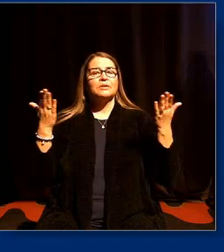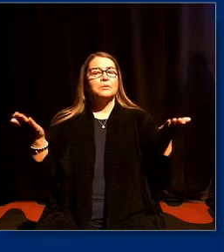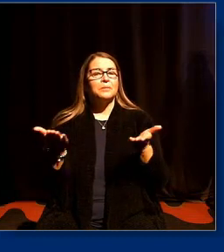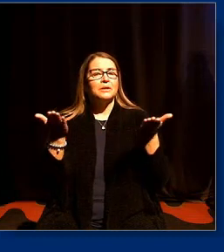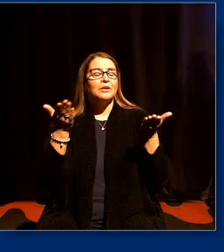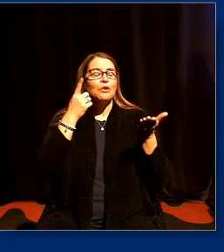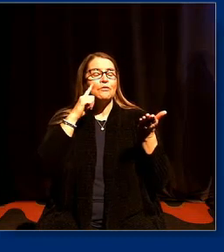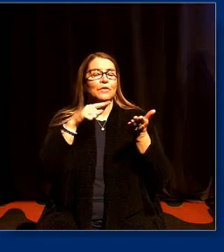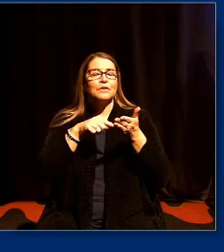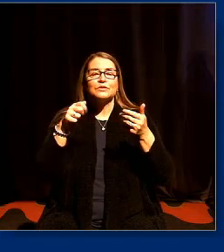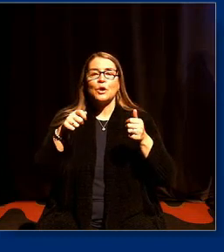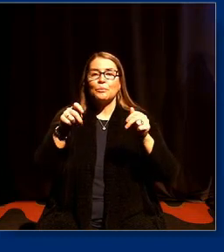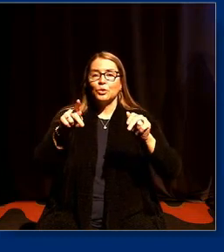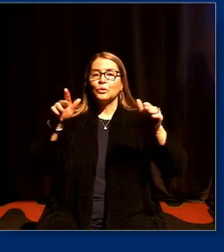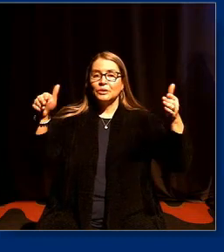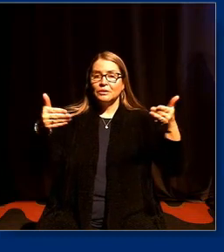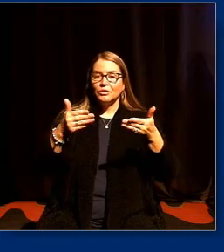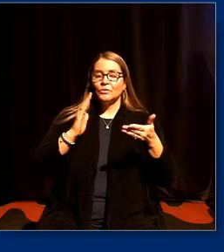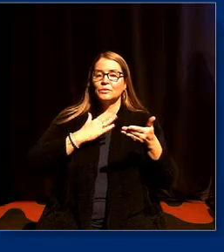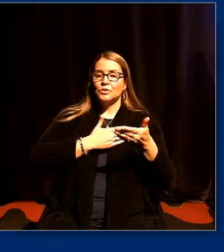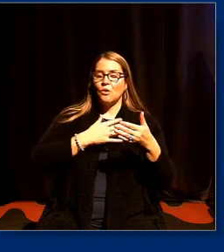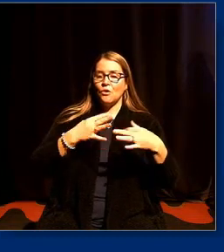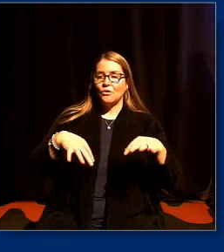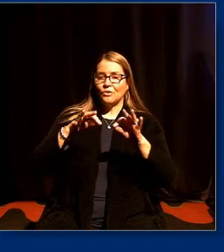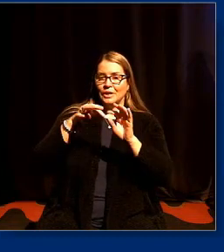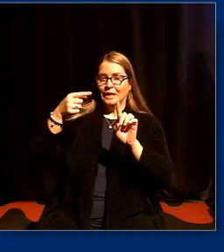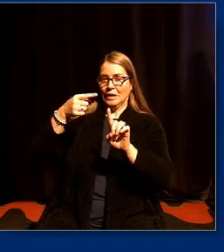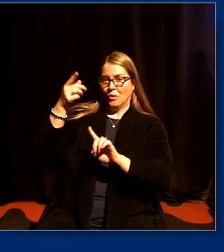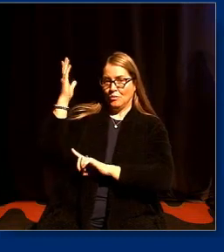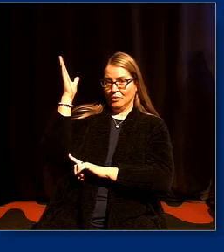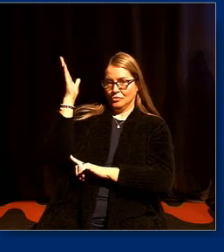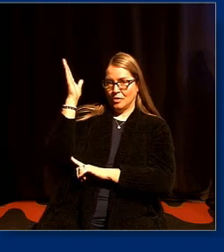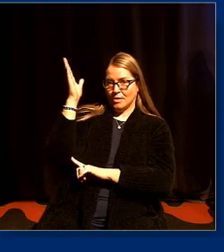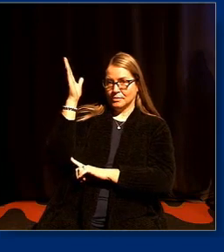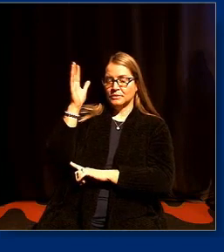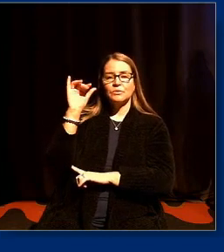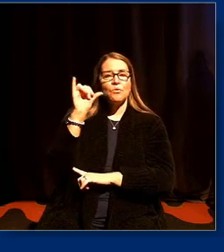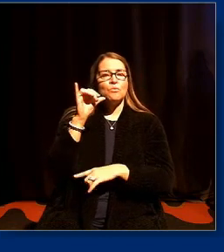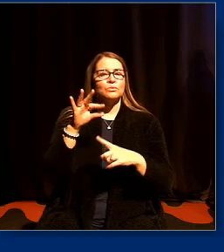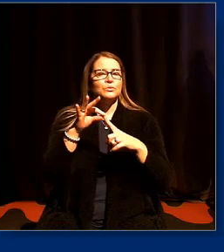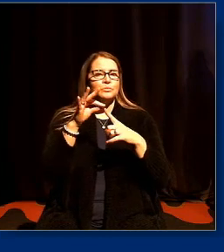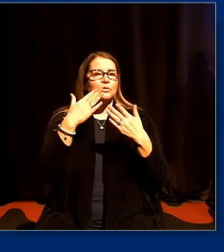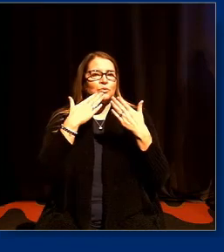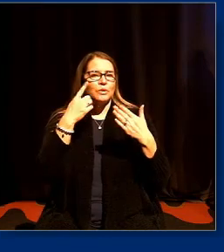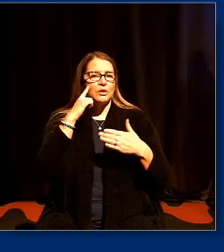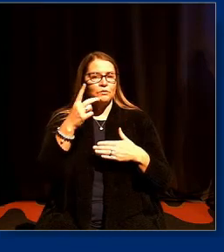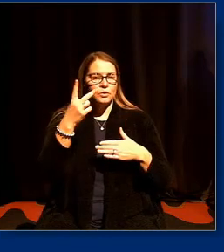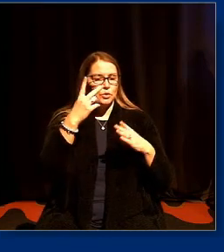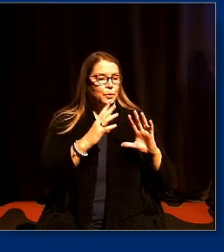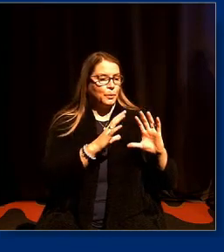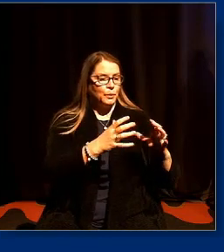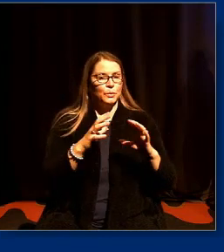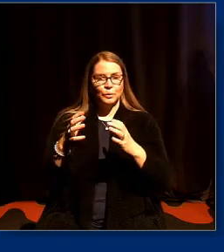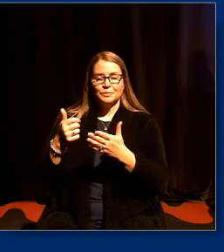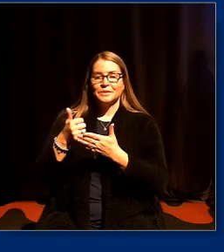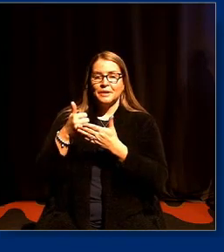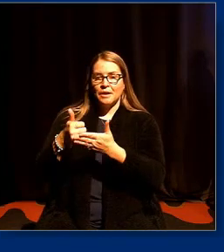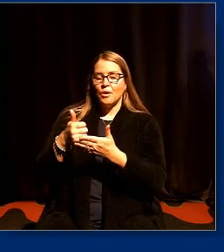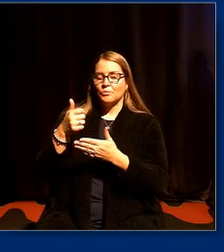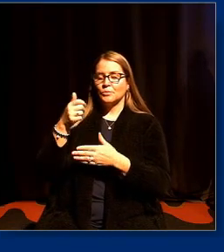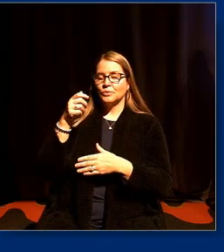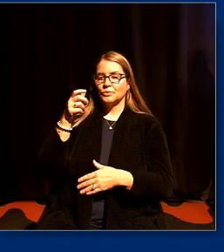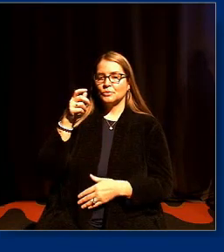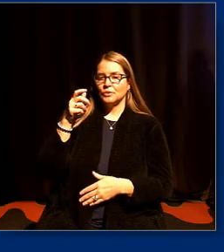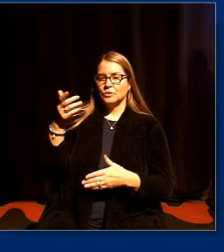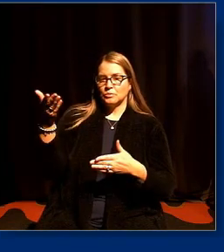this opportunity to introduce our keynote today I also want to say a special thank you to two groups to help bring Dr. Gilborn to us today